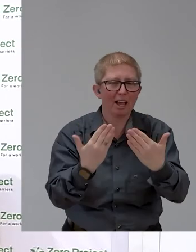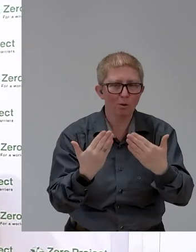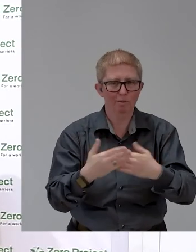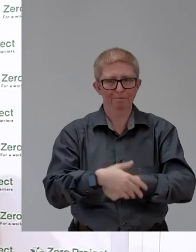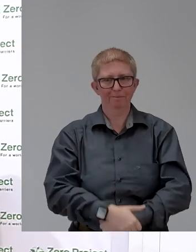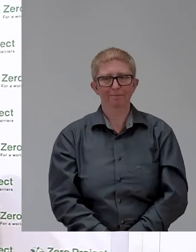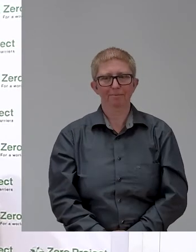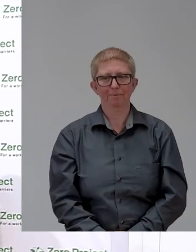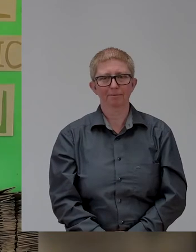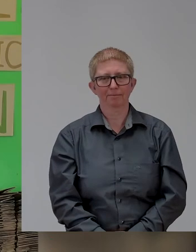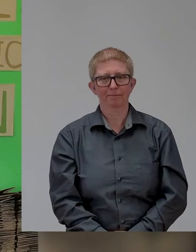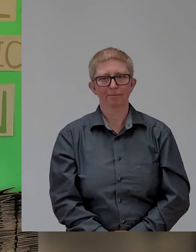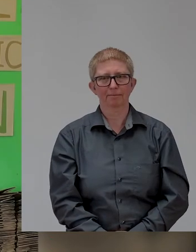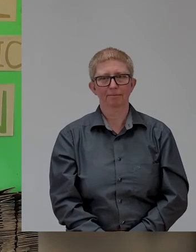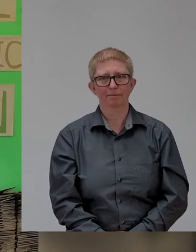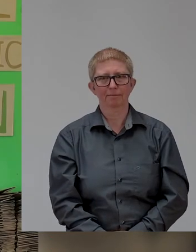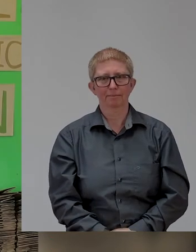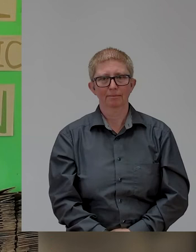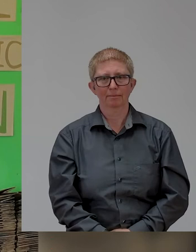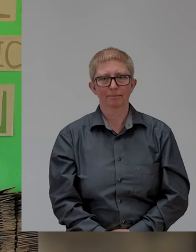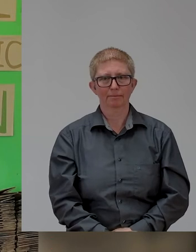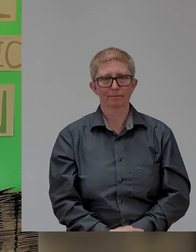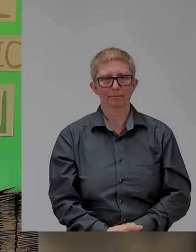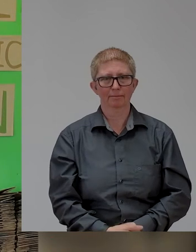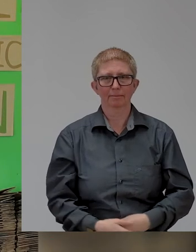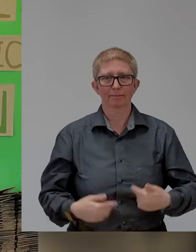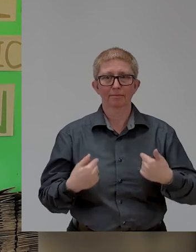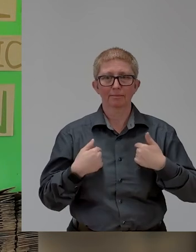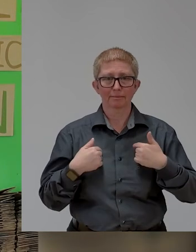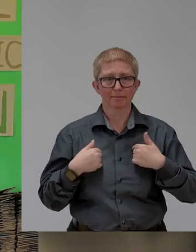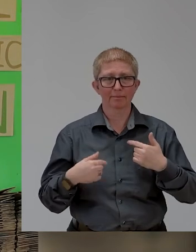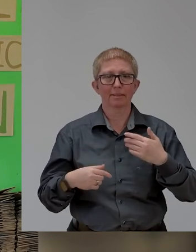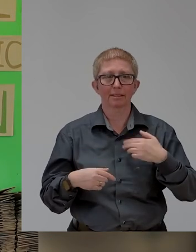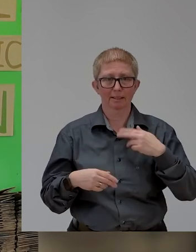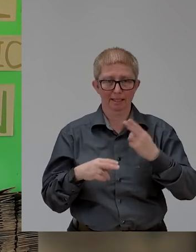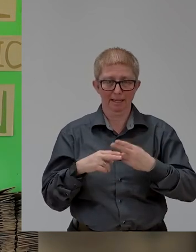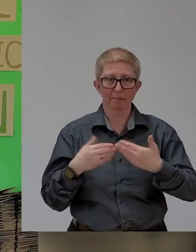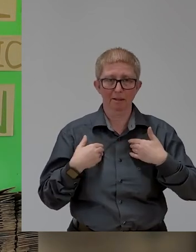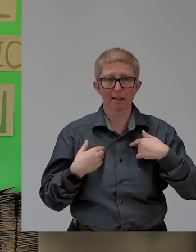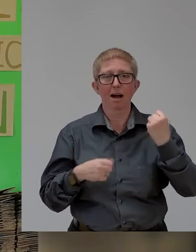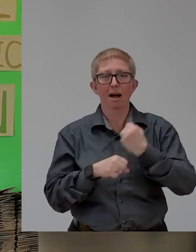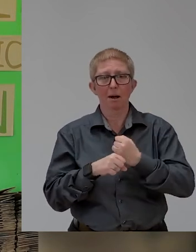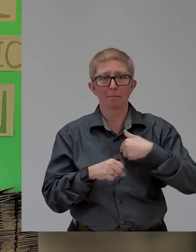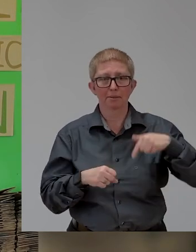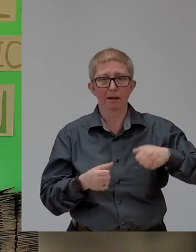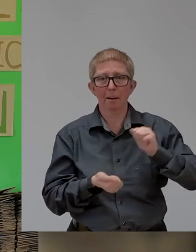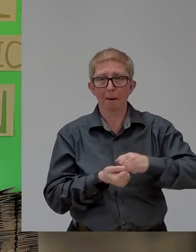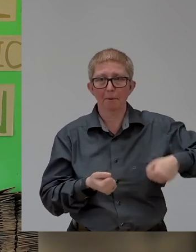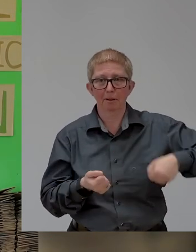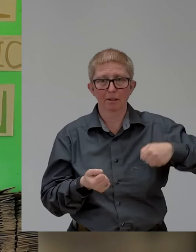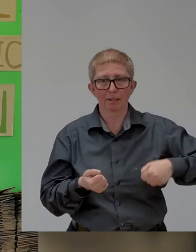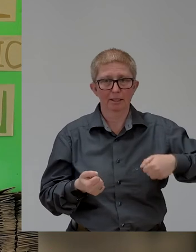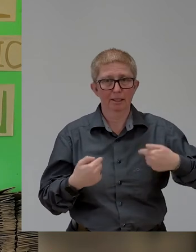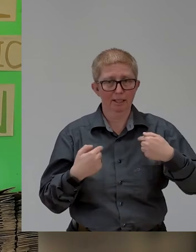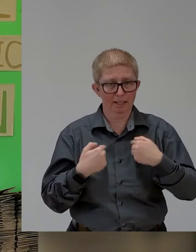We are deaf